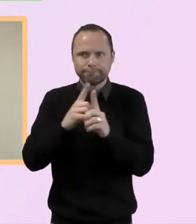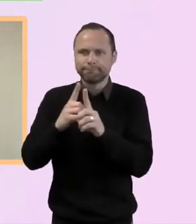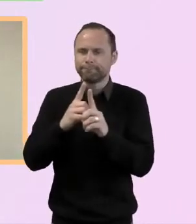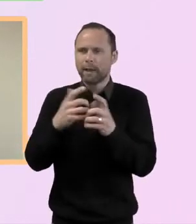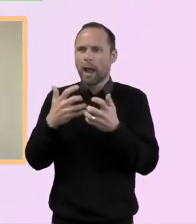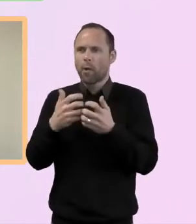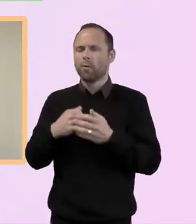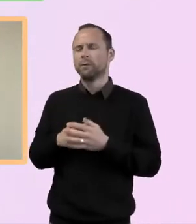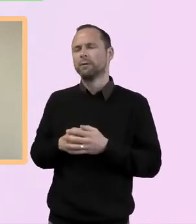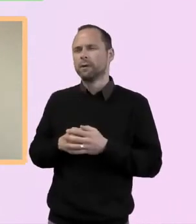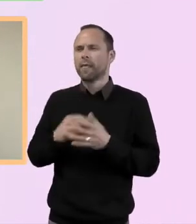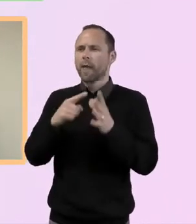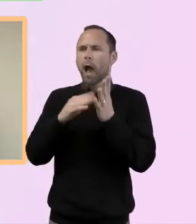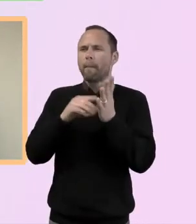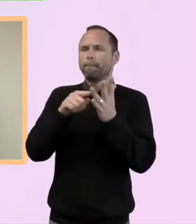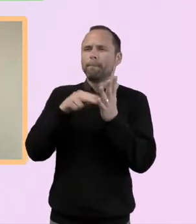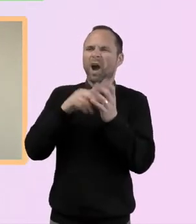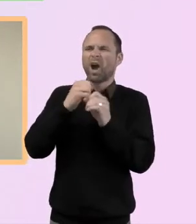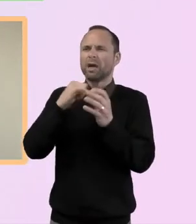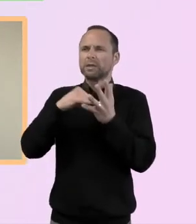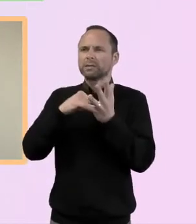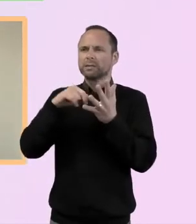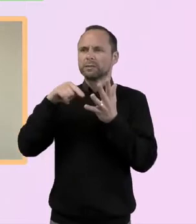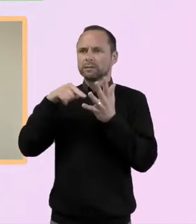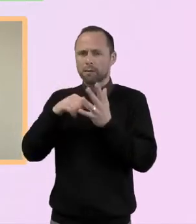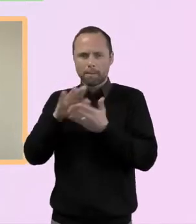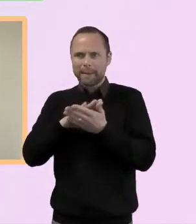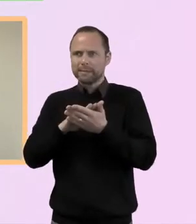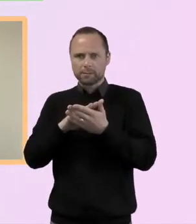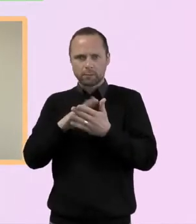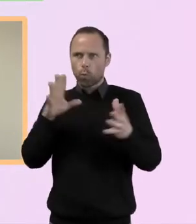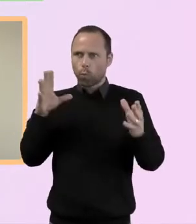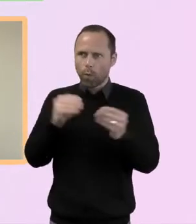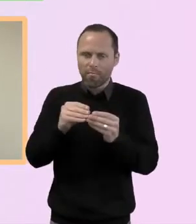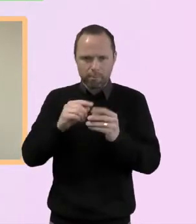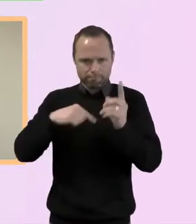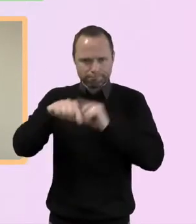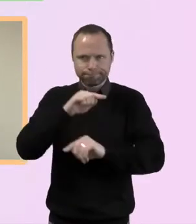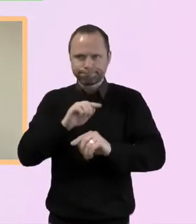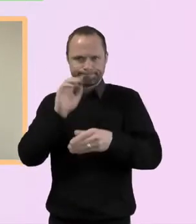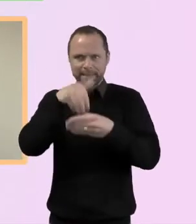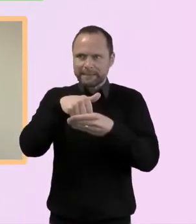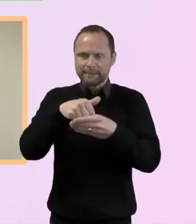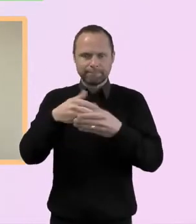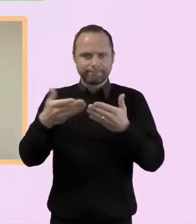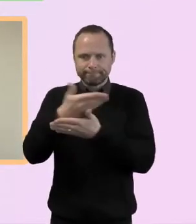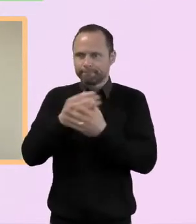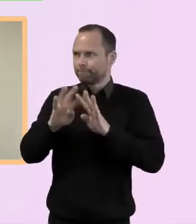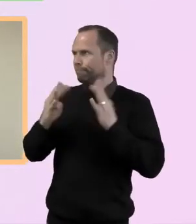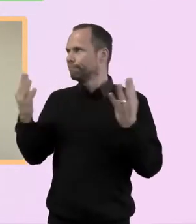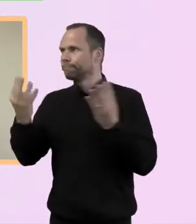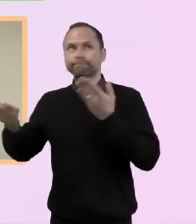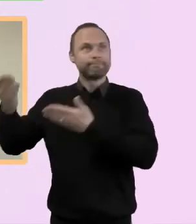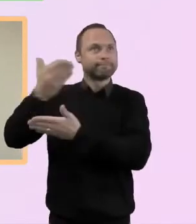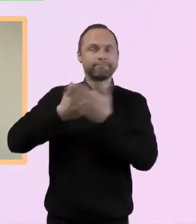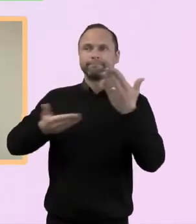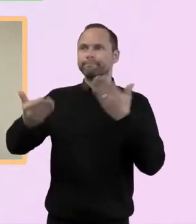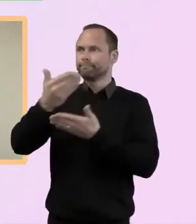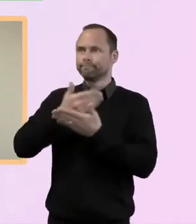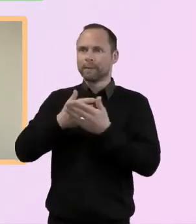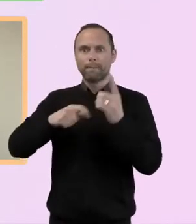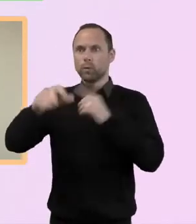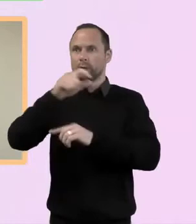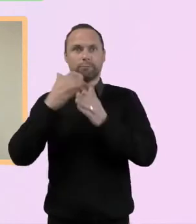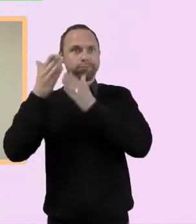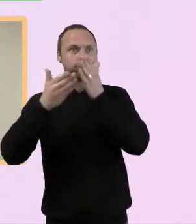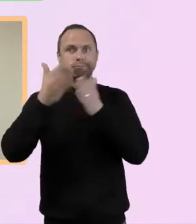amongst is, um, is really important. And again, um, very much kind of echoing what, what Phil was saying about making sure that